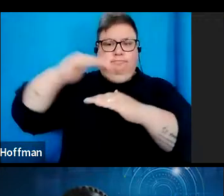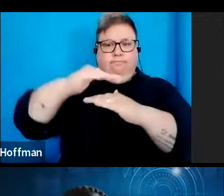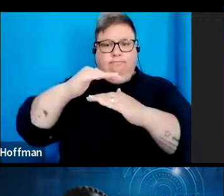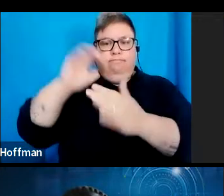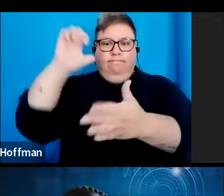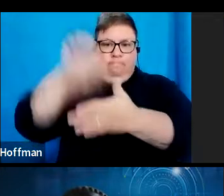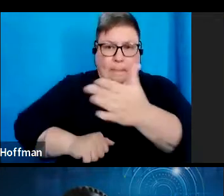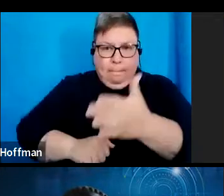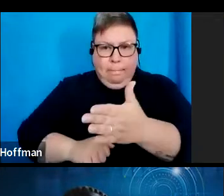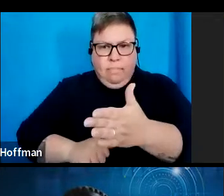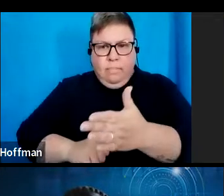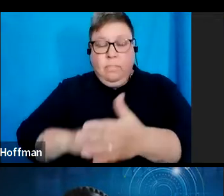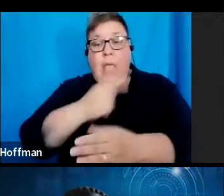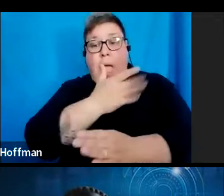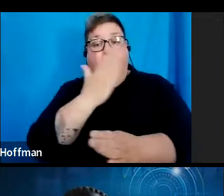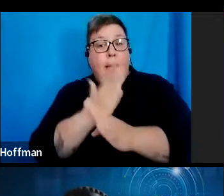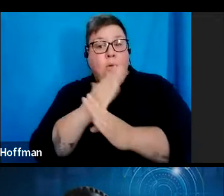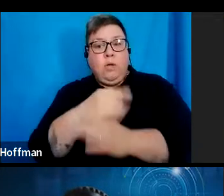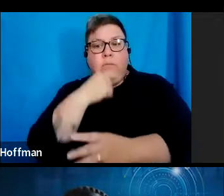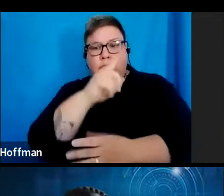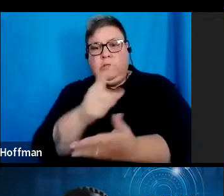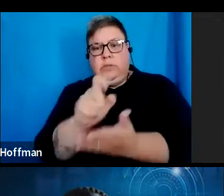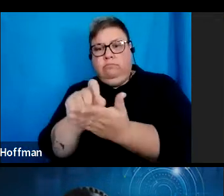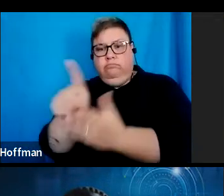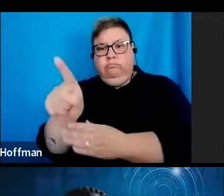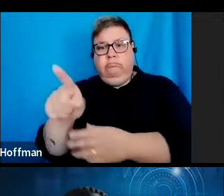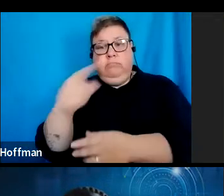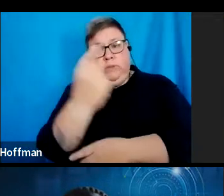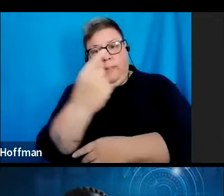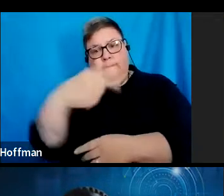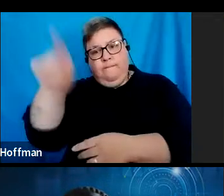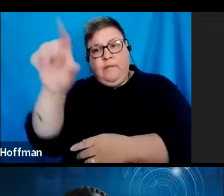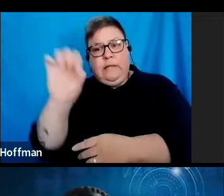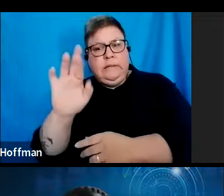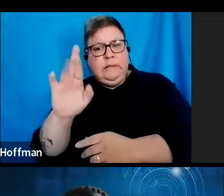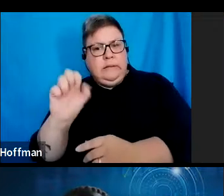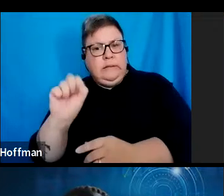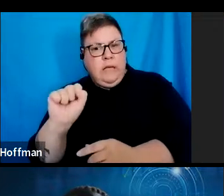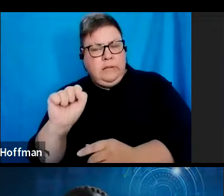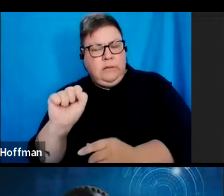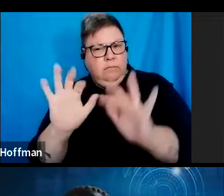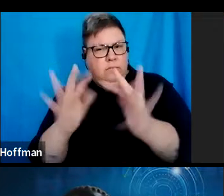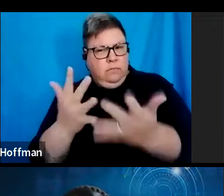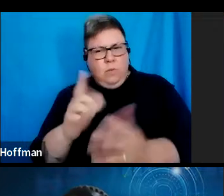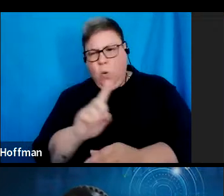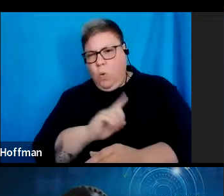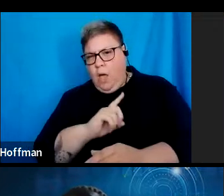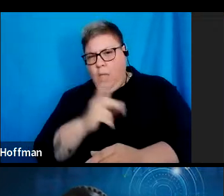Employer said I must go to inquire at SASE. Can you explain this for us, Fulufelo?